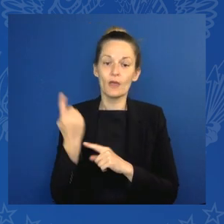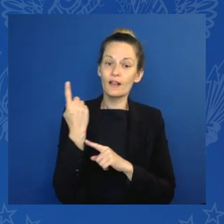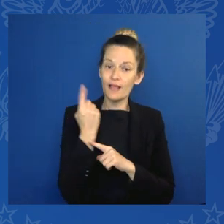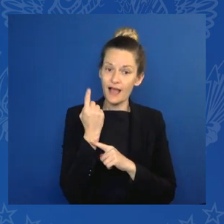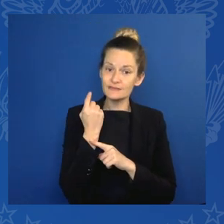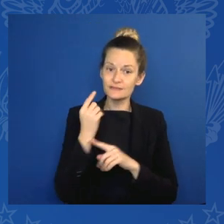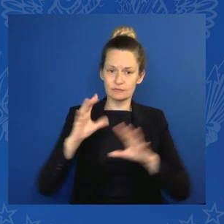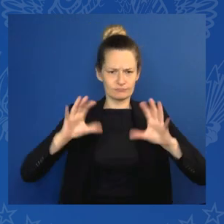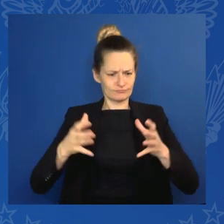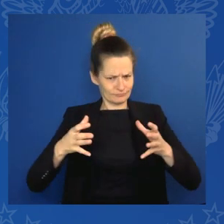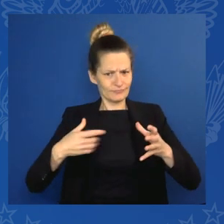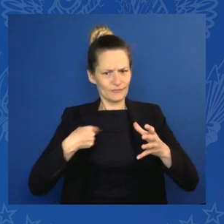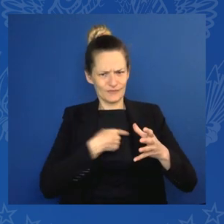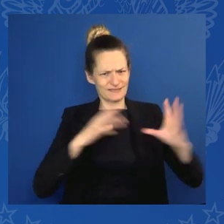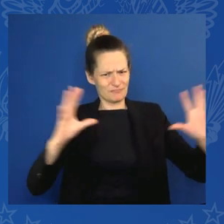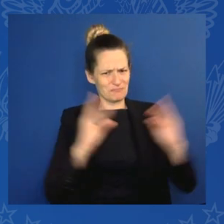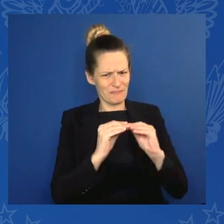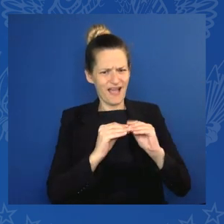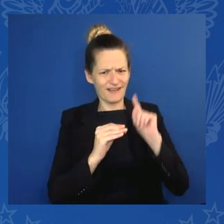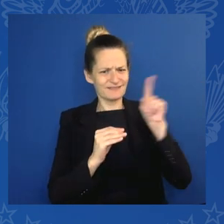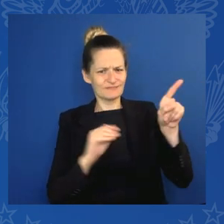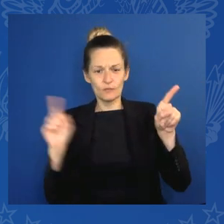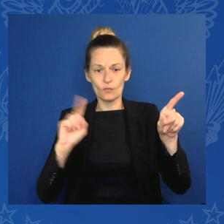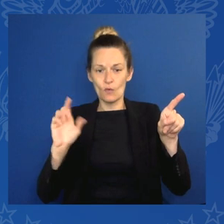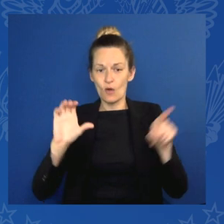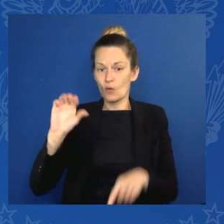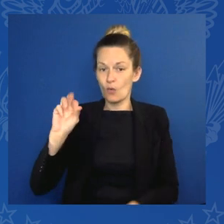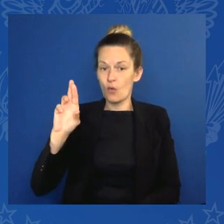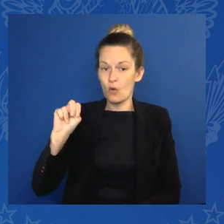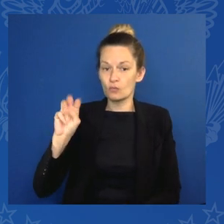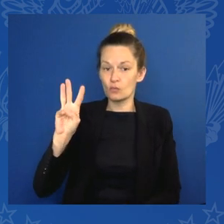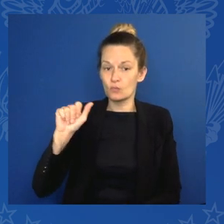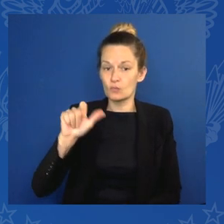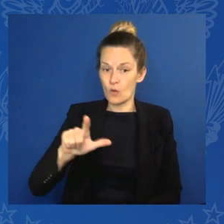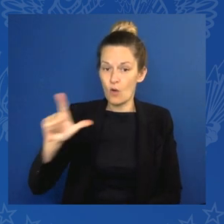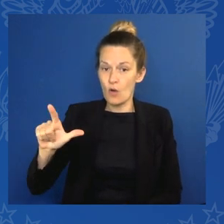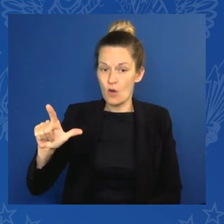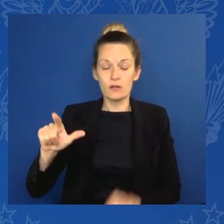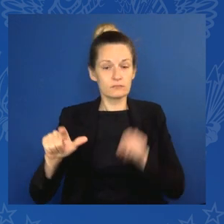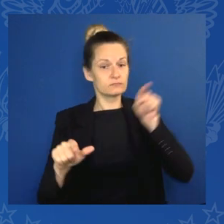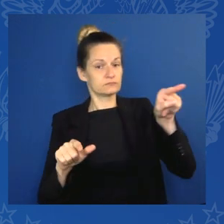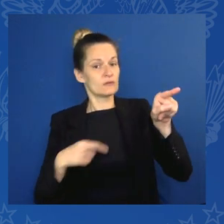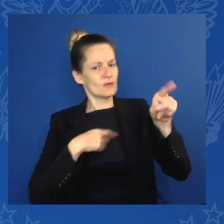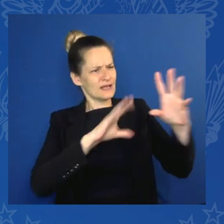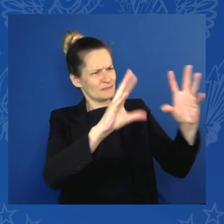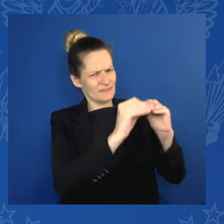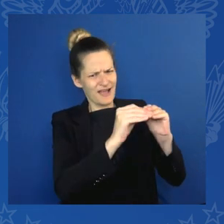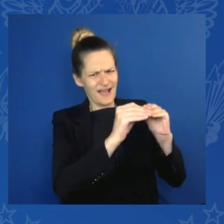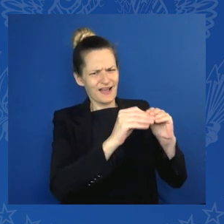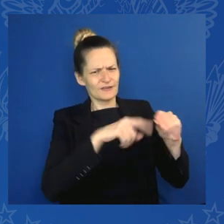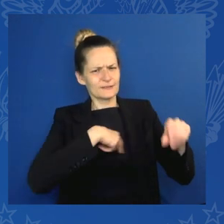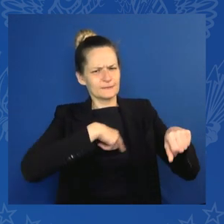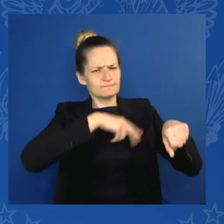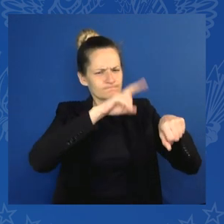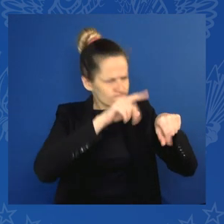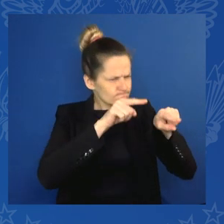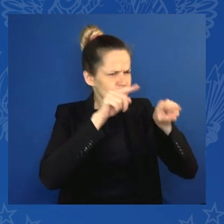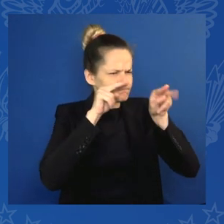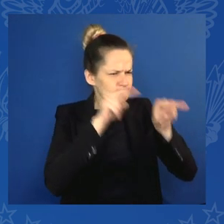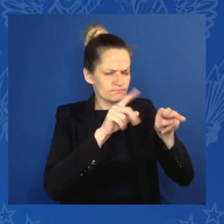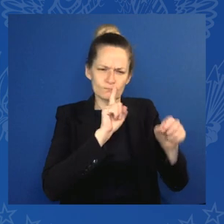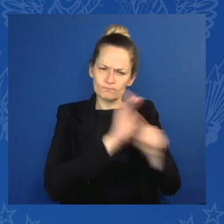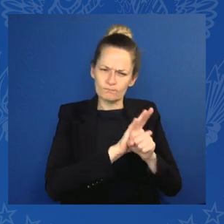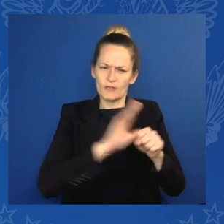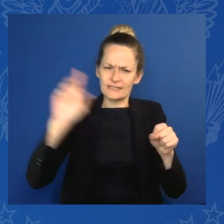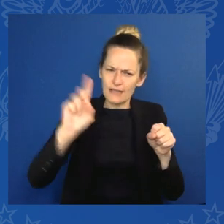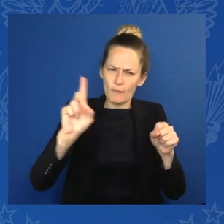democratic nations of the G7 would step up, step up and provide financing for quality, high-standard,